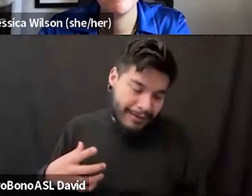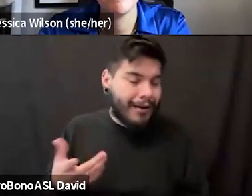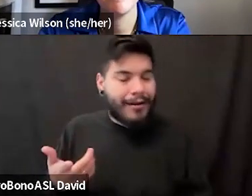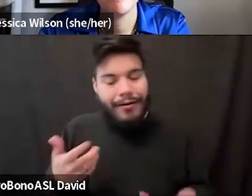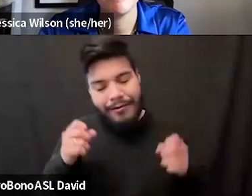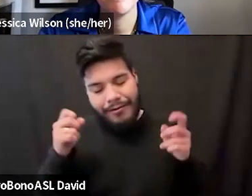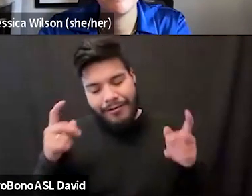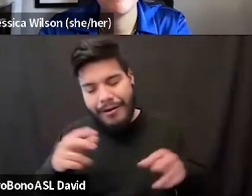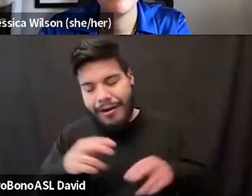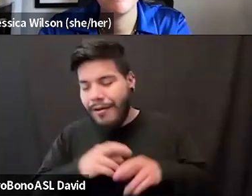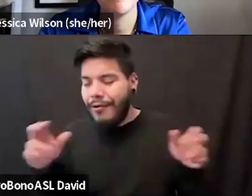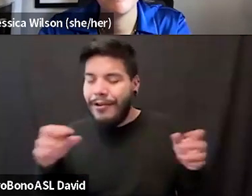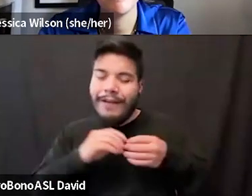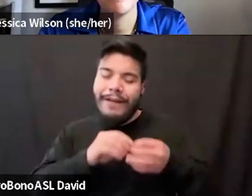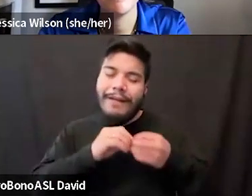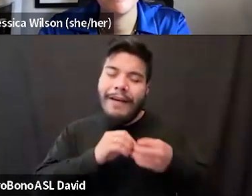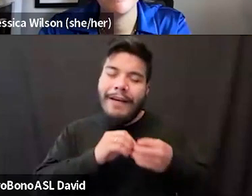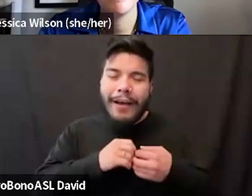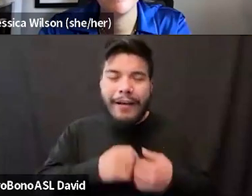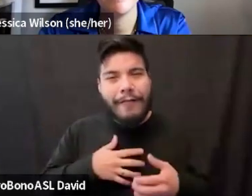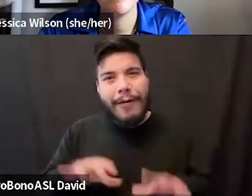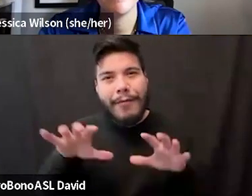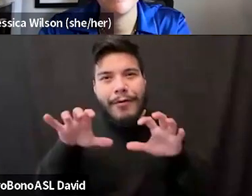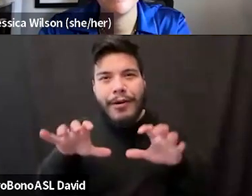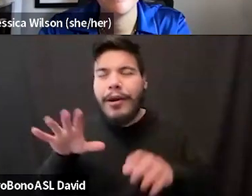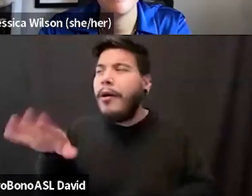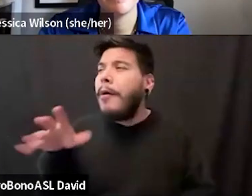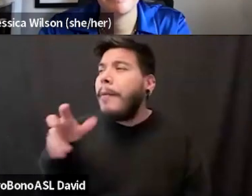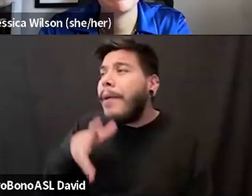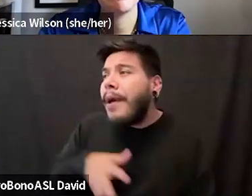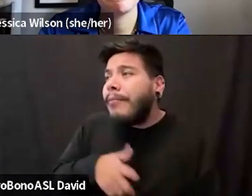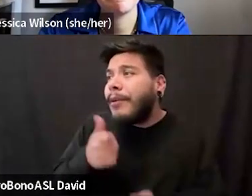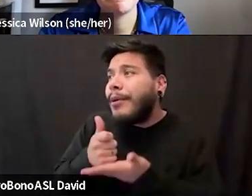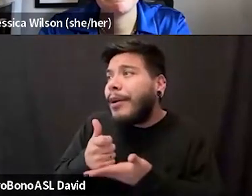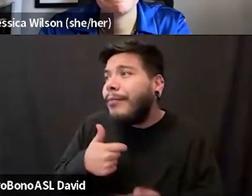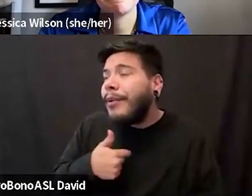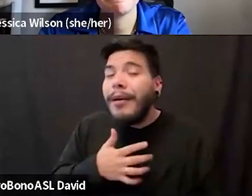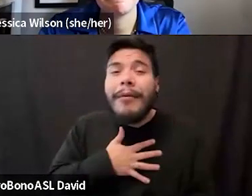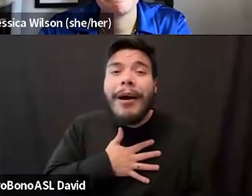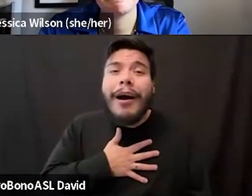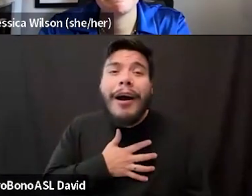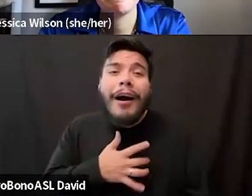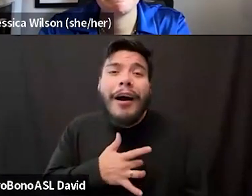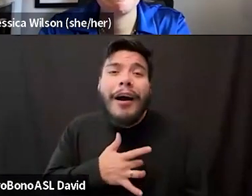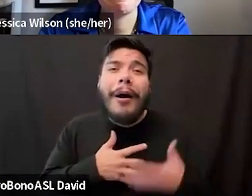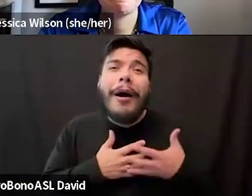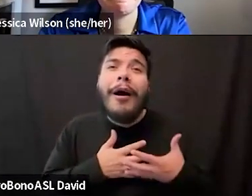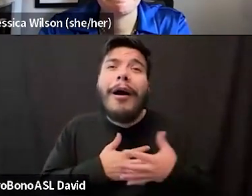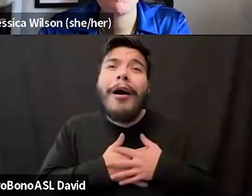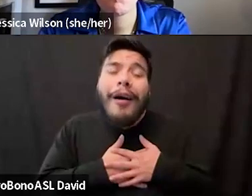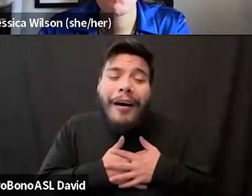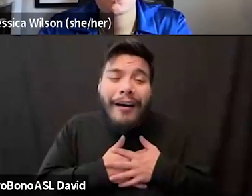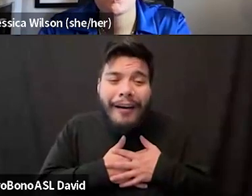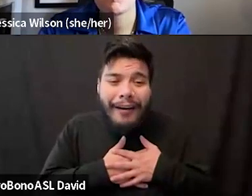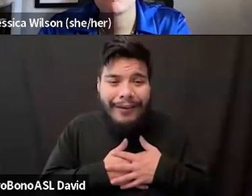I'm ready to fight over my booty. And he said, Oh man, can you help me? And it just, my heart melted. So it